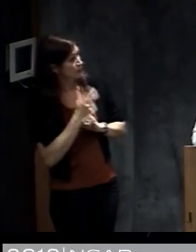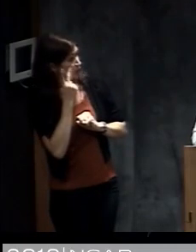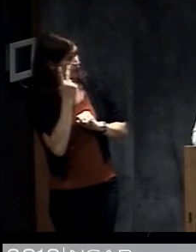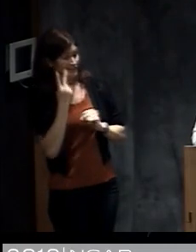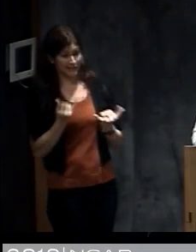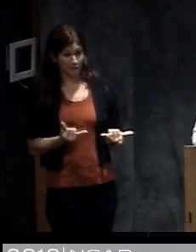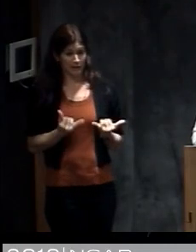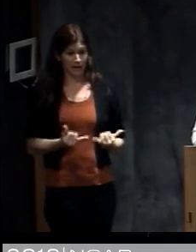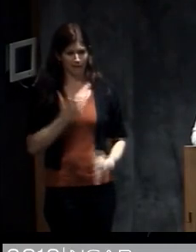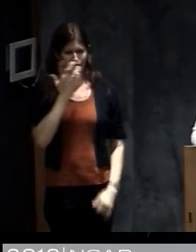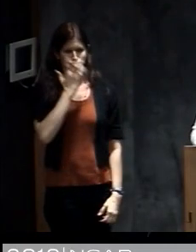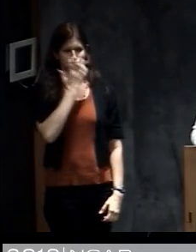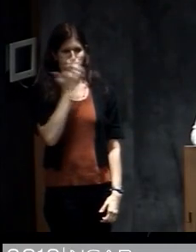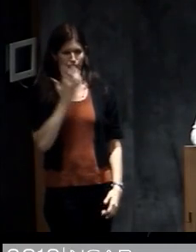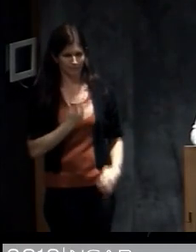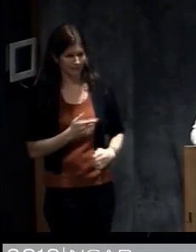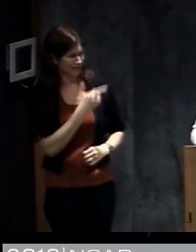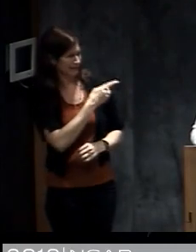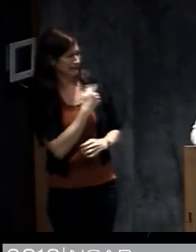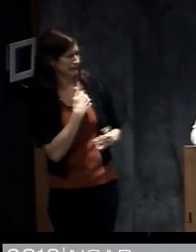today it was pretty crude.